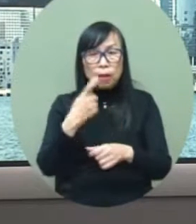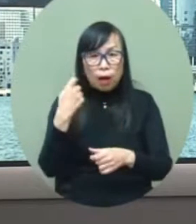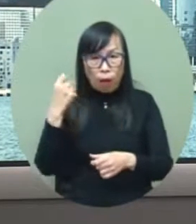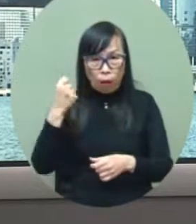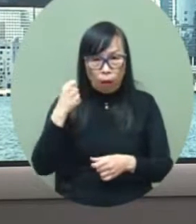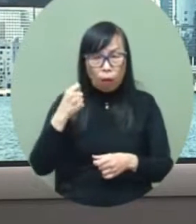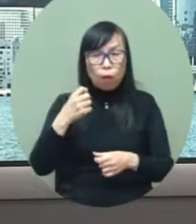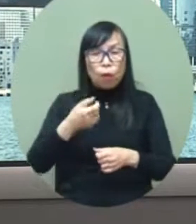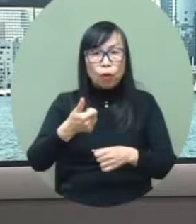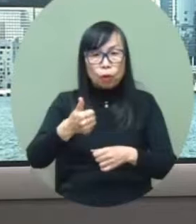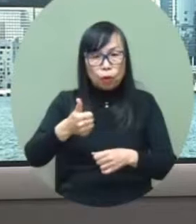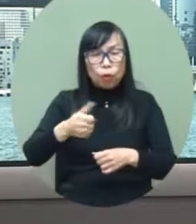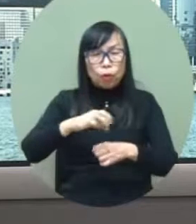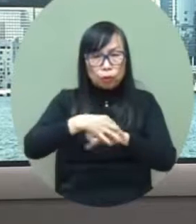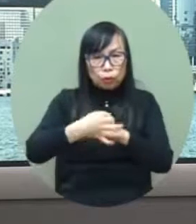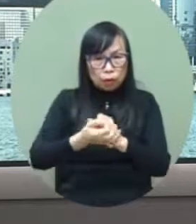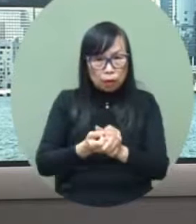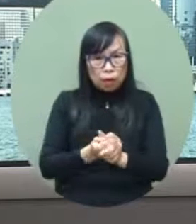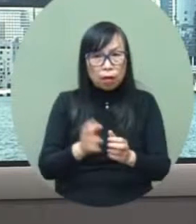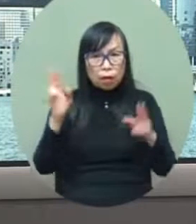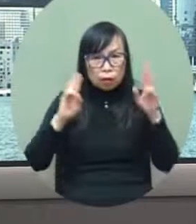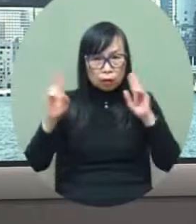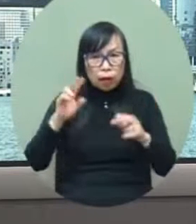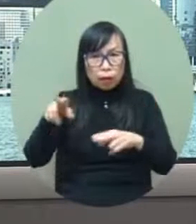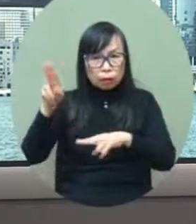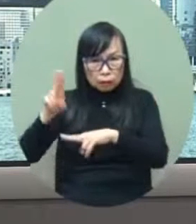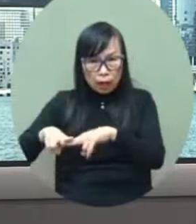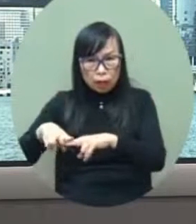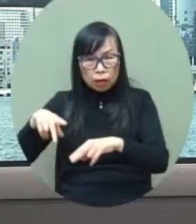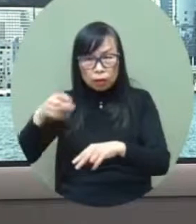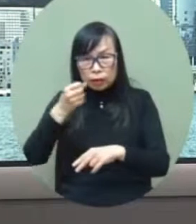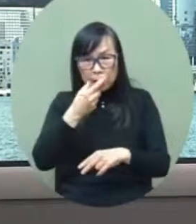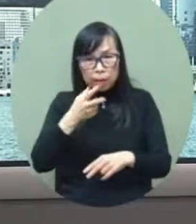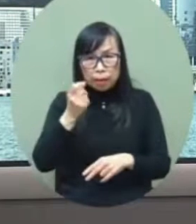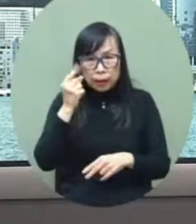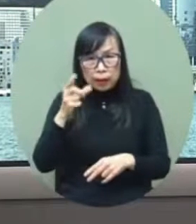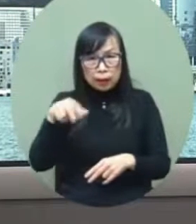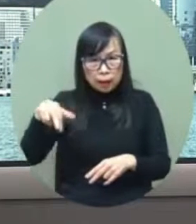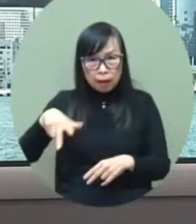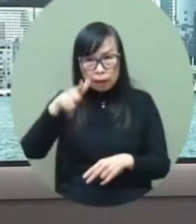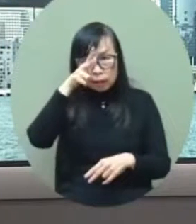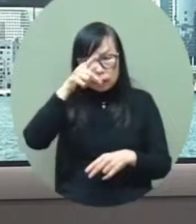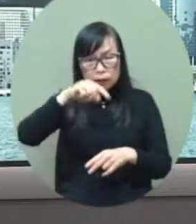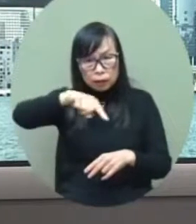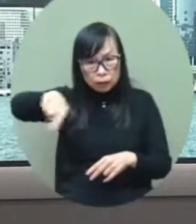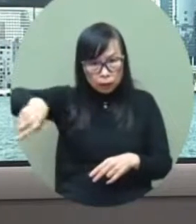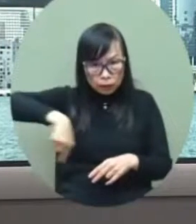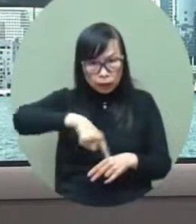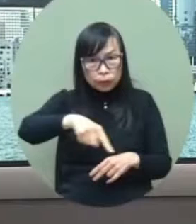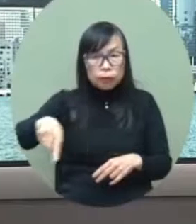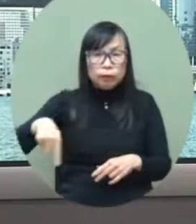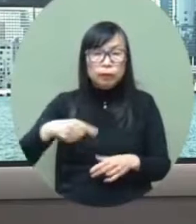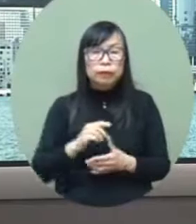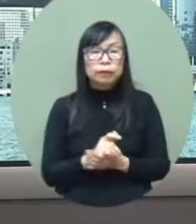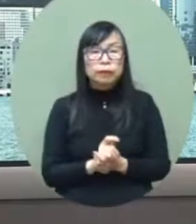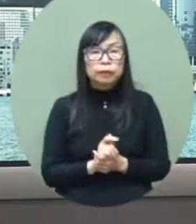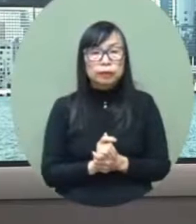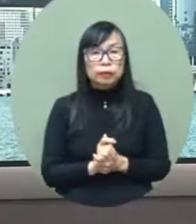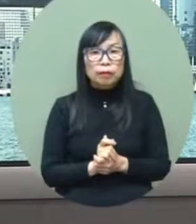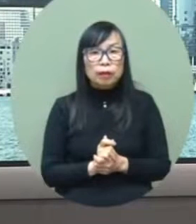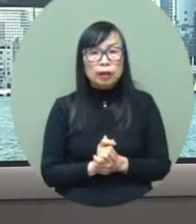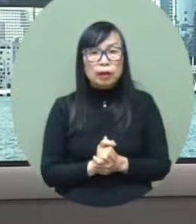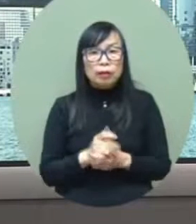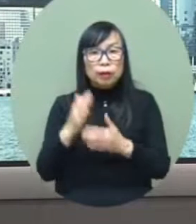region of our country has all sorts of attractions and advantages for people to grasp